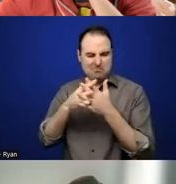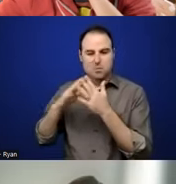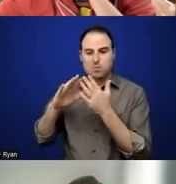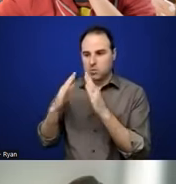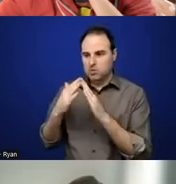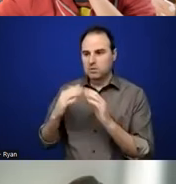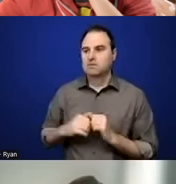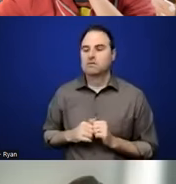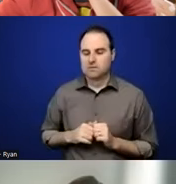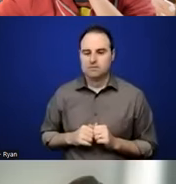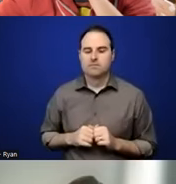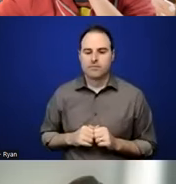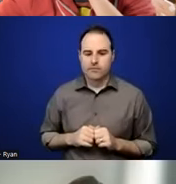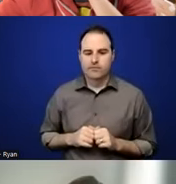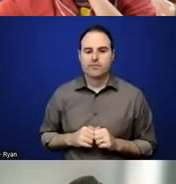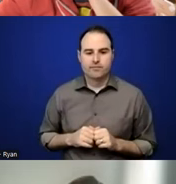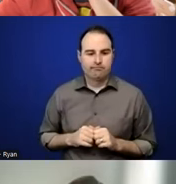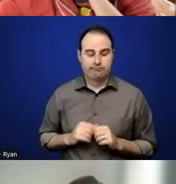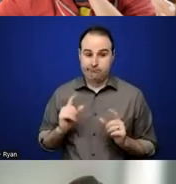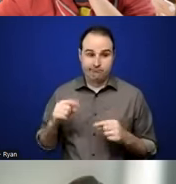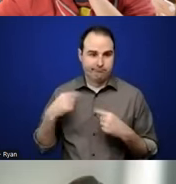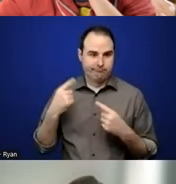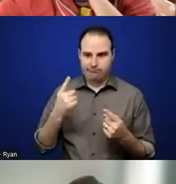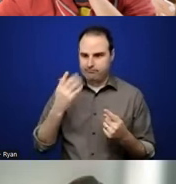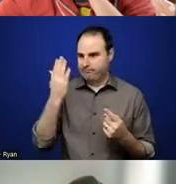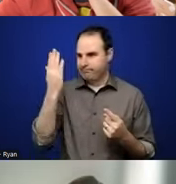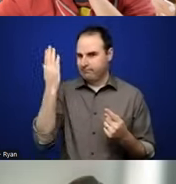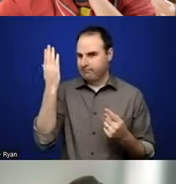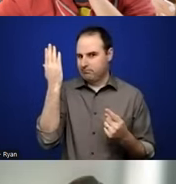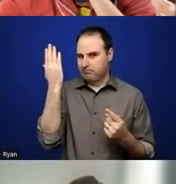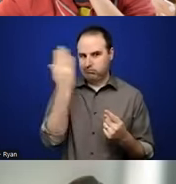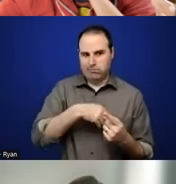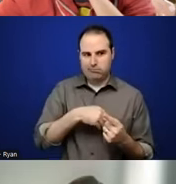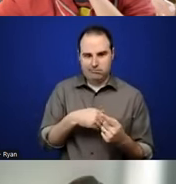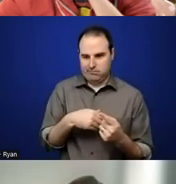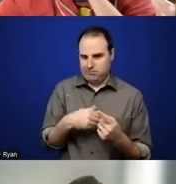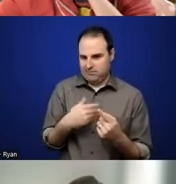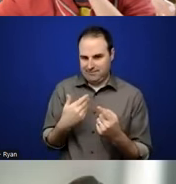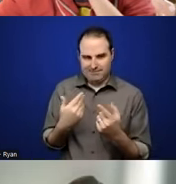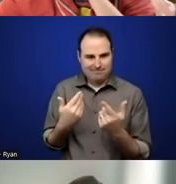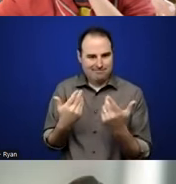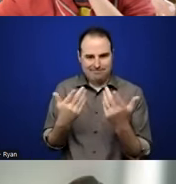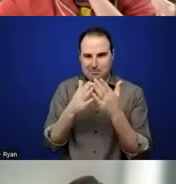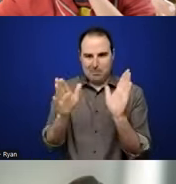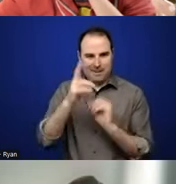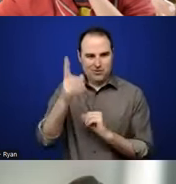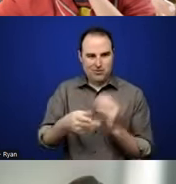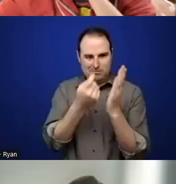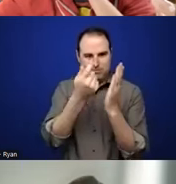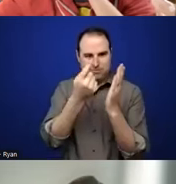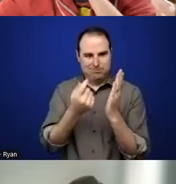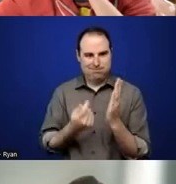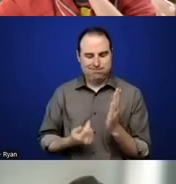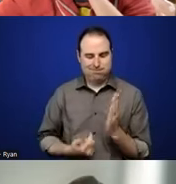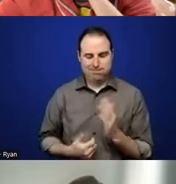completely invisibilized, eradicated from public history here. Um, and so it's, it's a